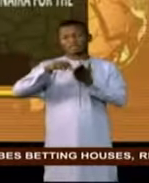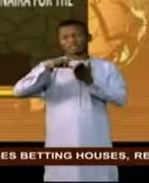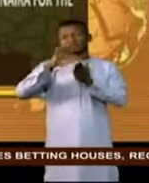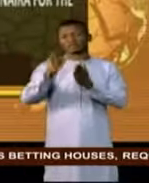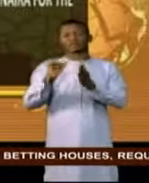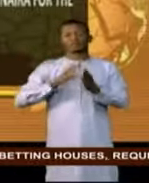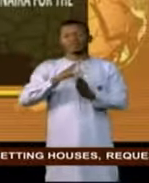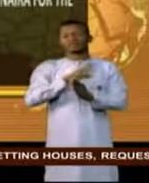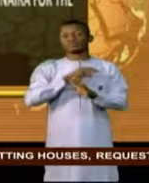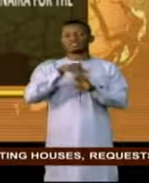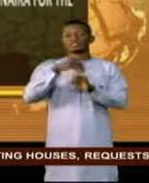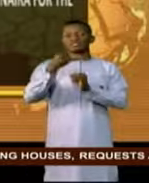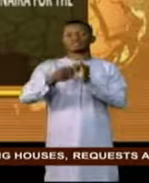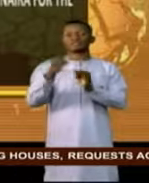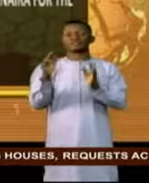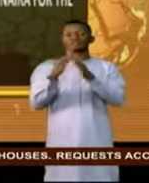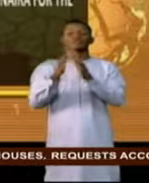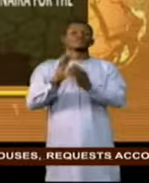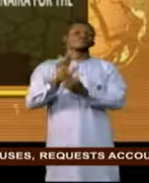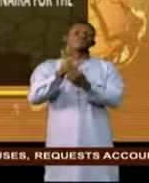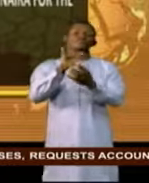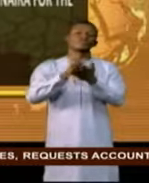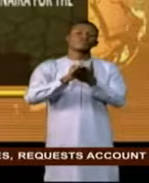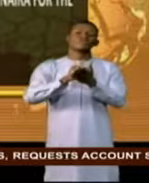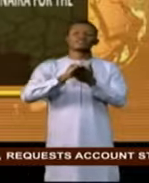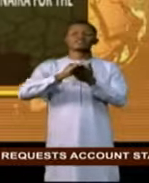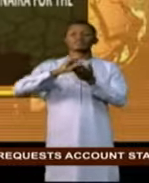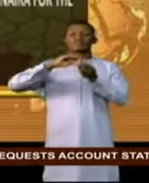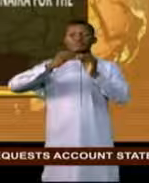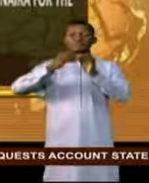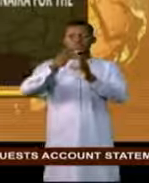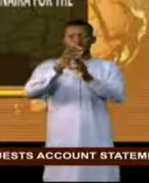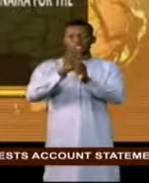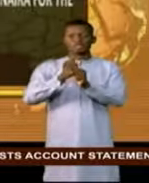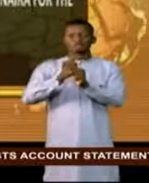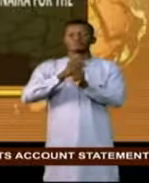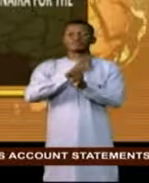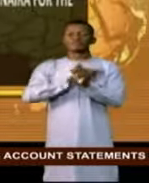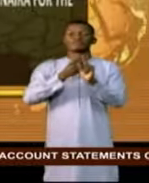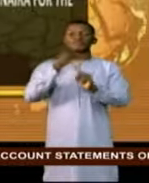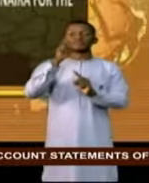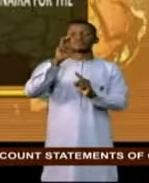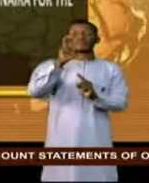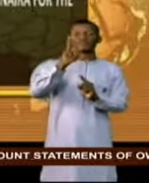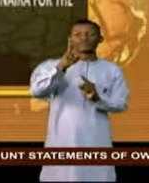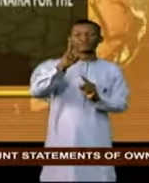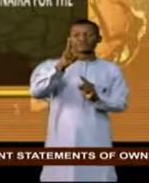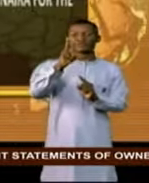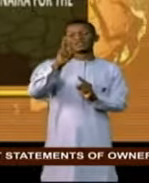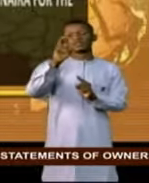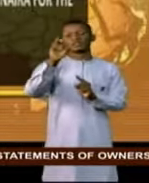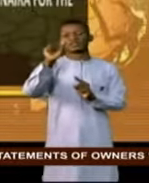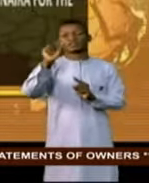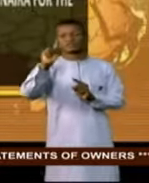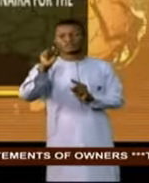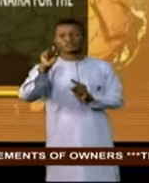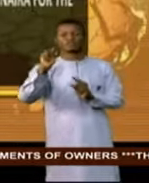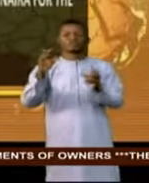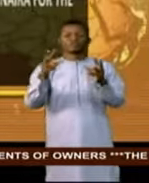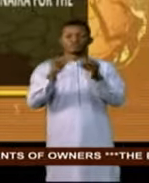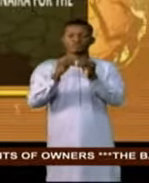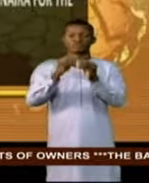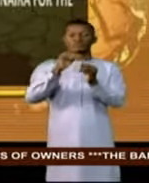the end of the meeting indicates that gross revenue available from the value added tax for August 2020 was